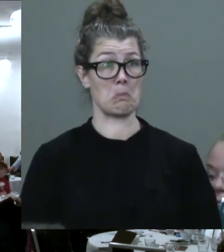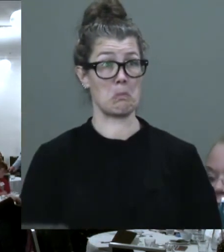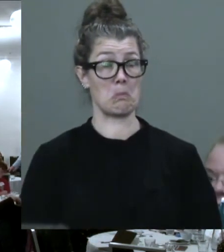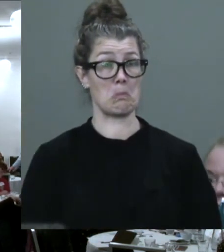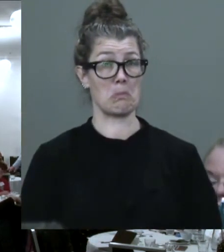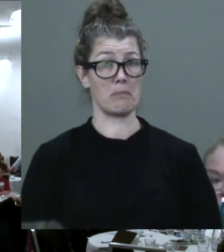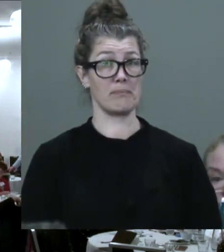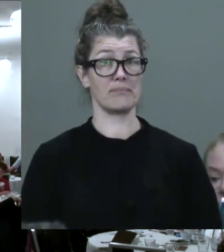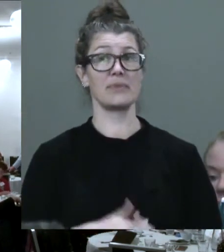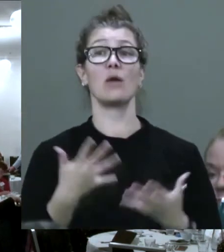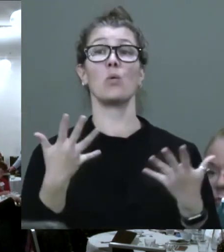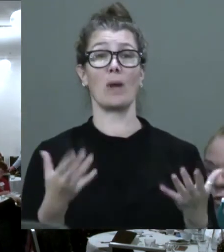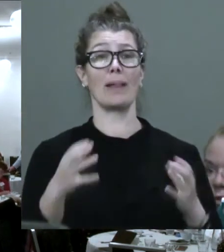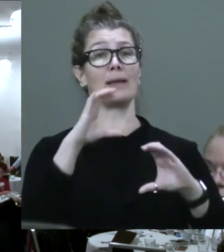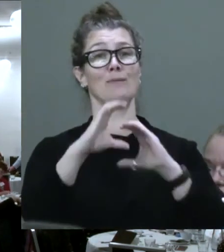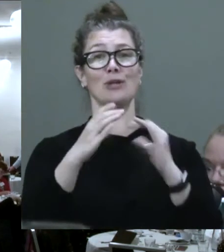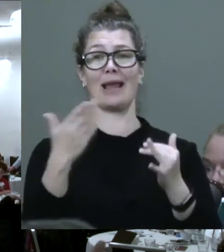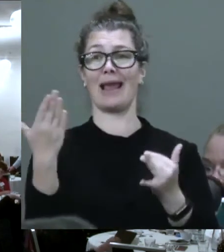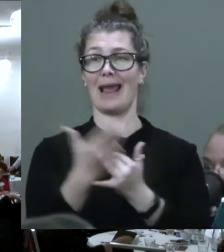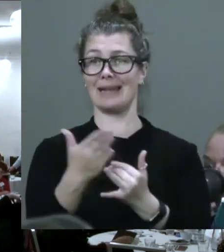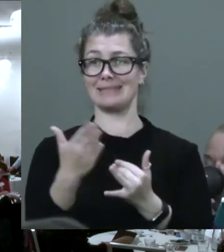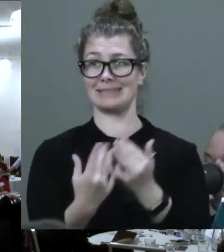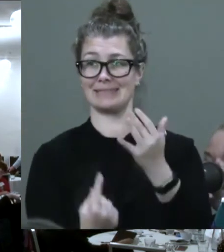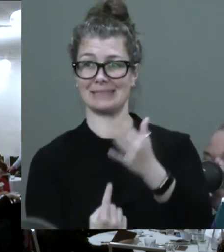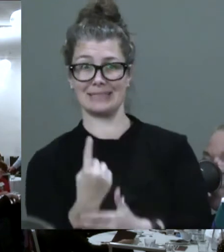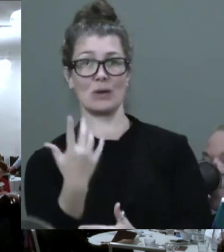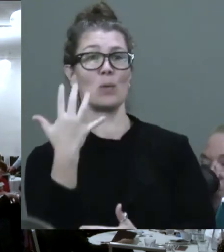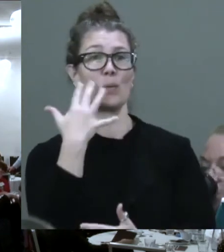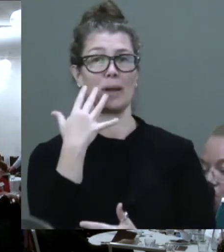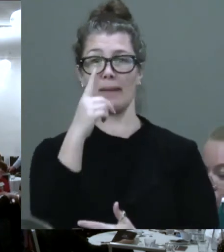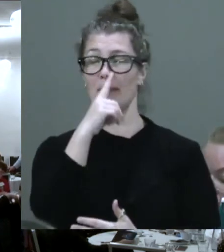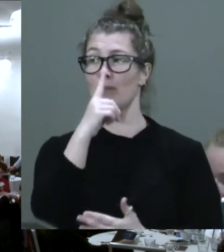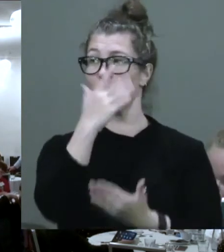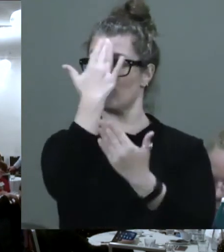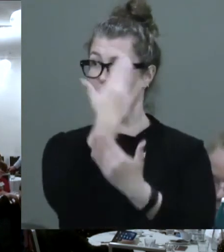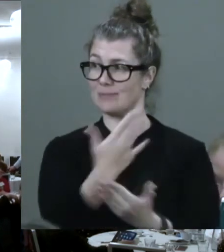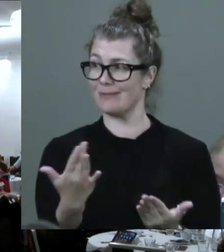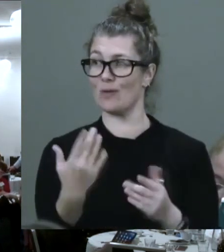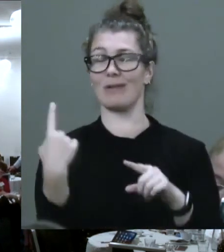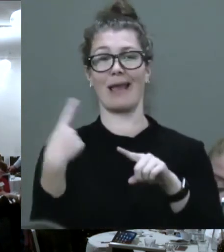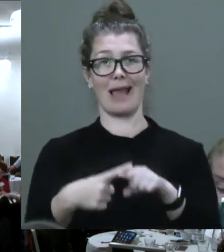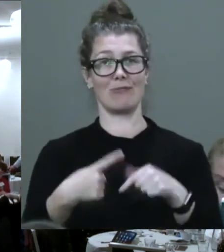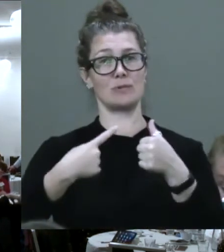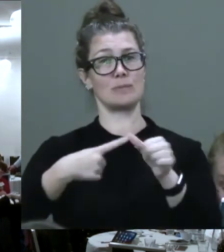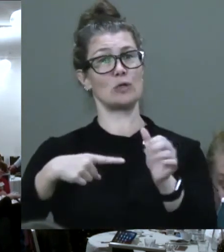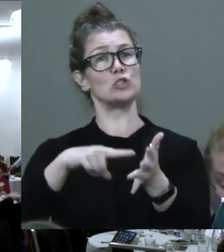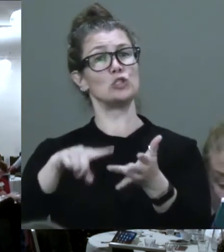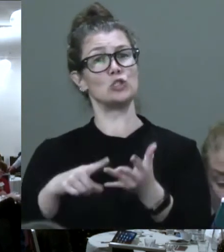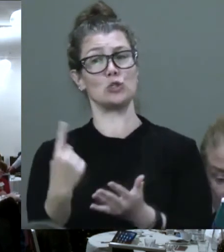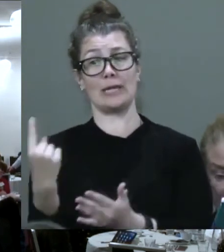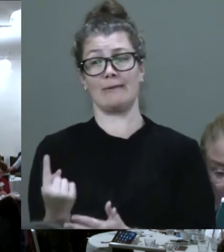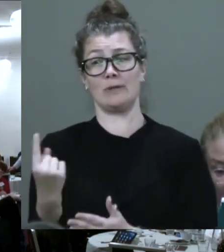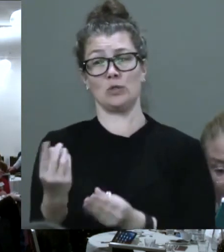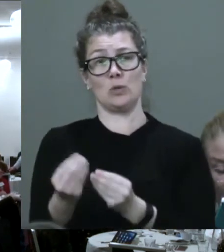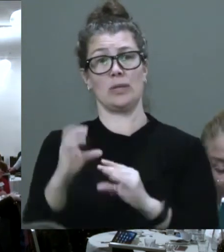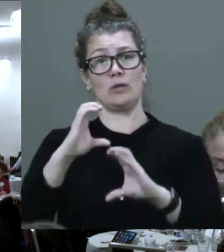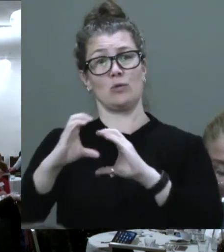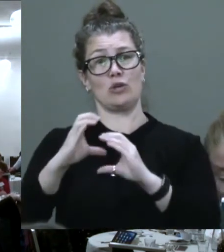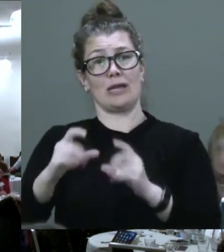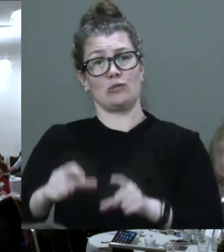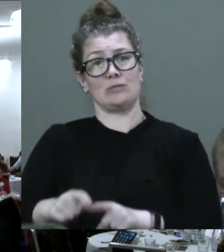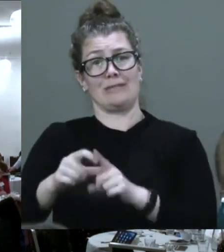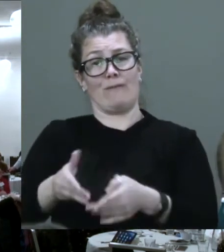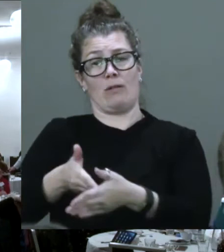Well, communication access occurs when people are respectful and responsive to individuals with communication difficulties,